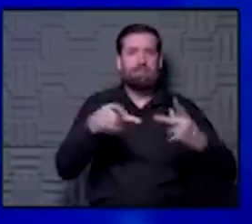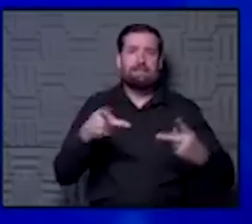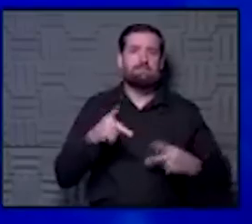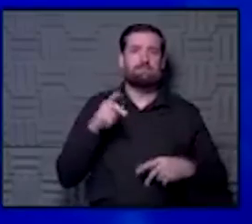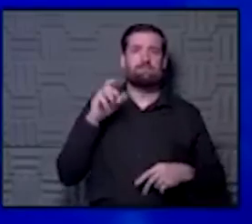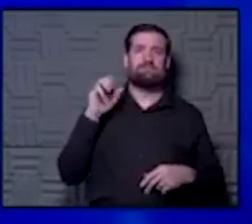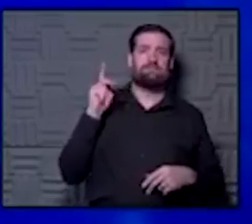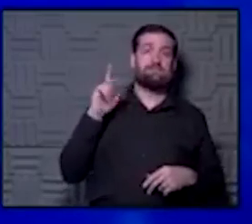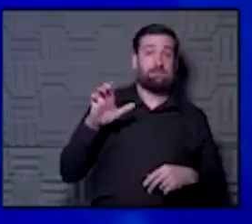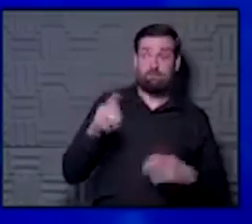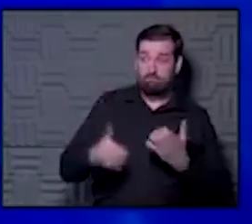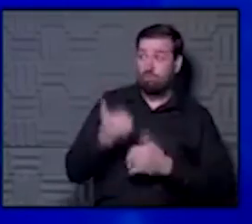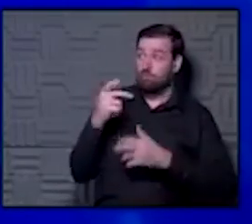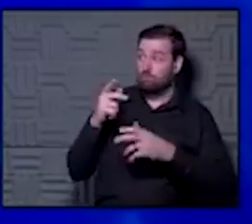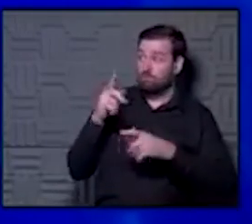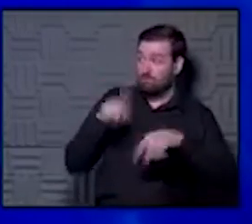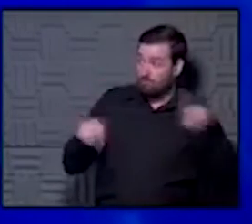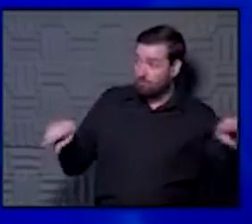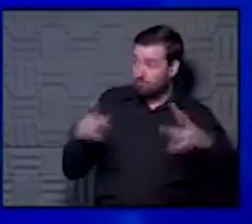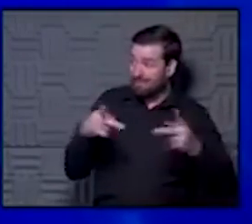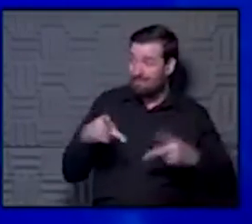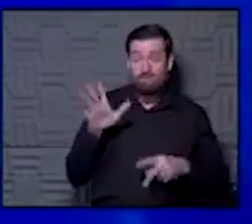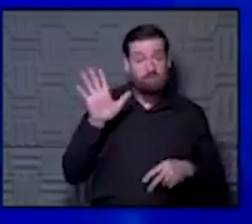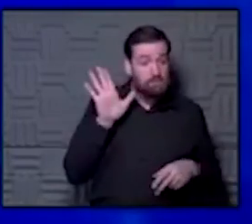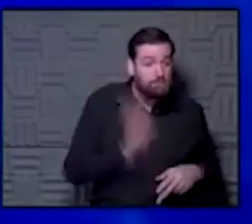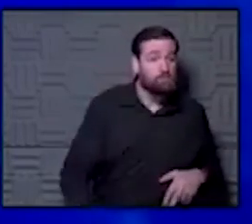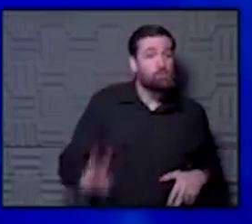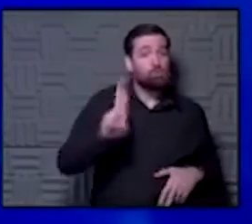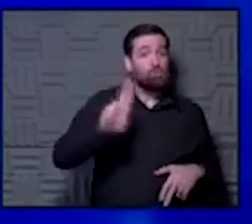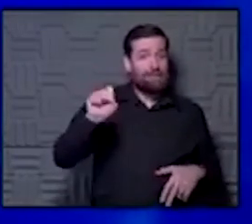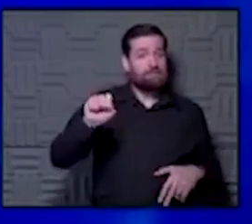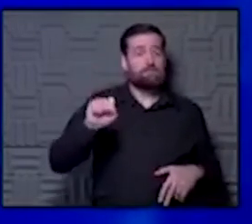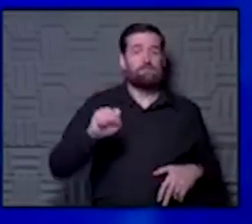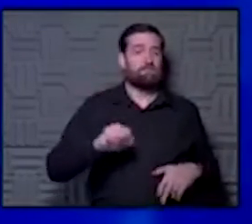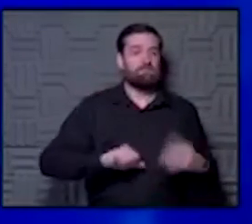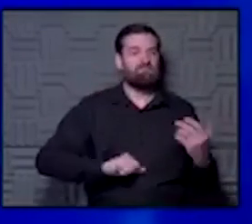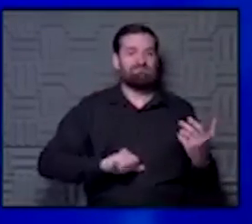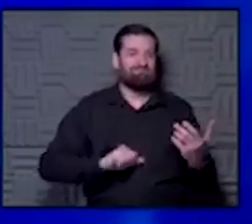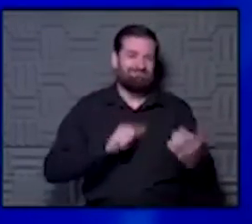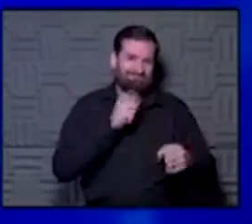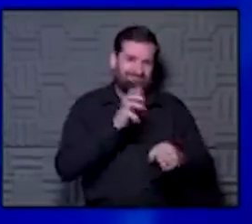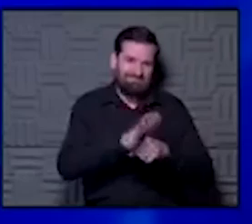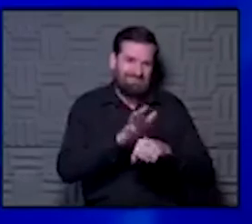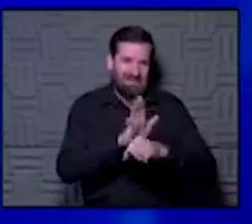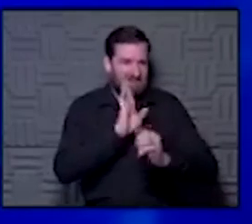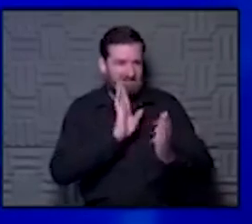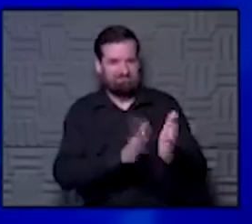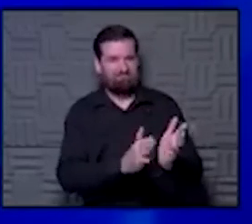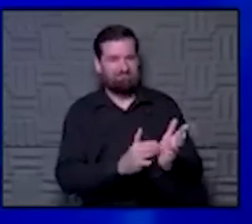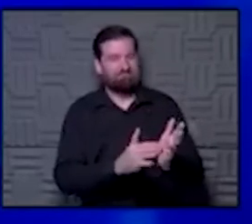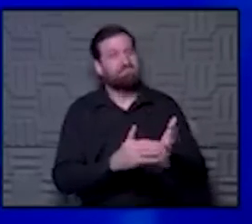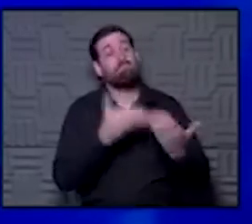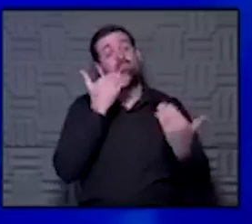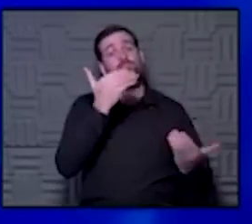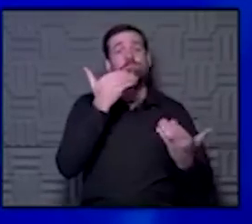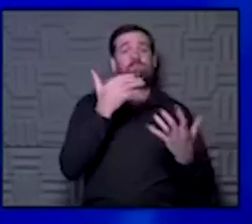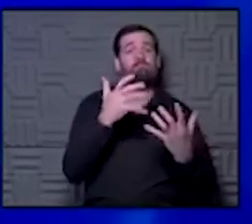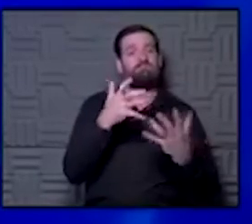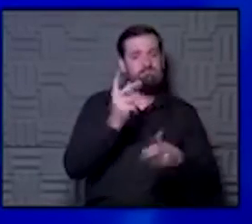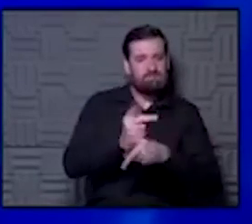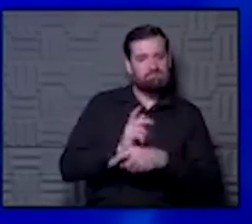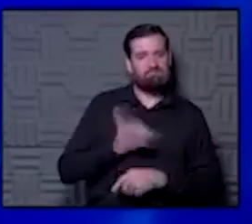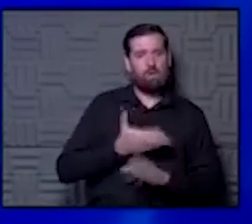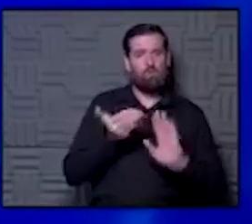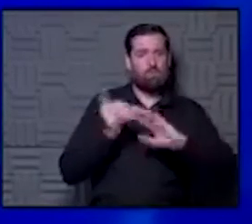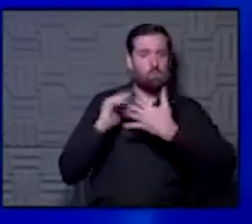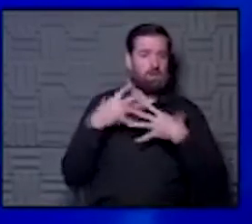City, and as it turns out, one of the most diverse places in the United States. And I don't think we give it enough credit. So just a thanks to help keeping our